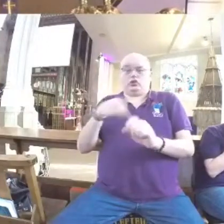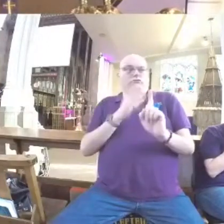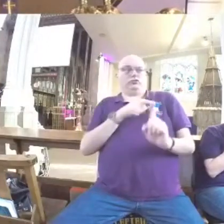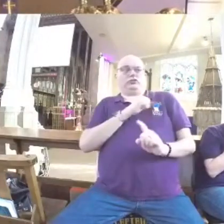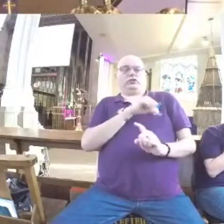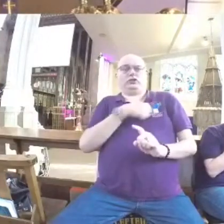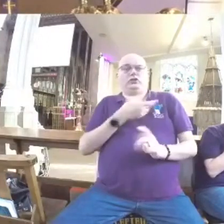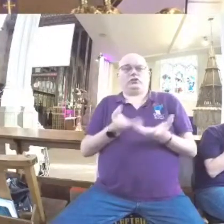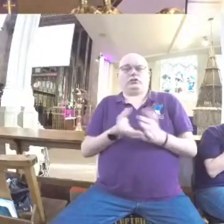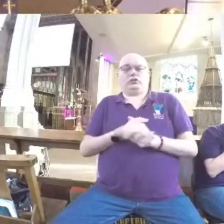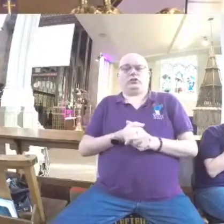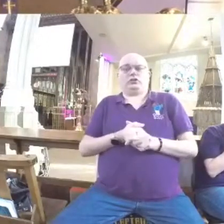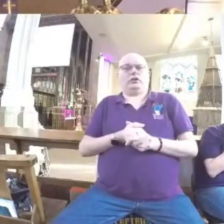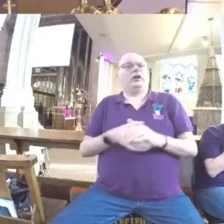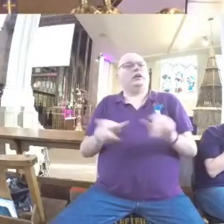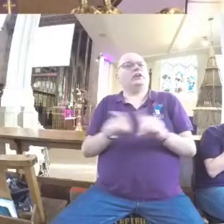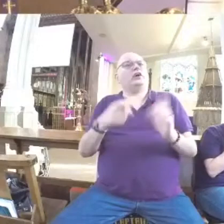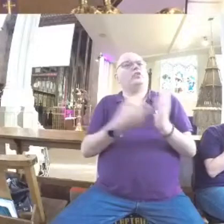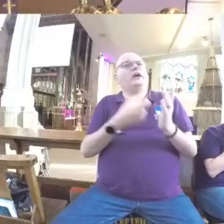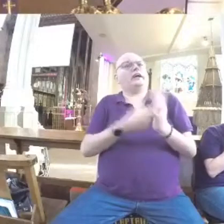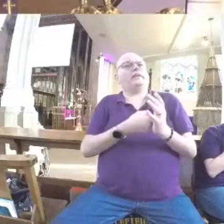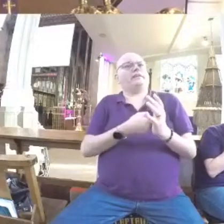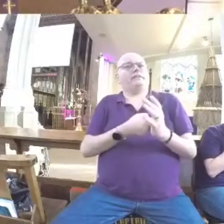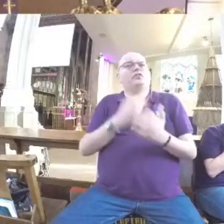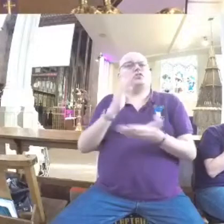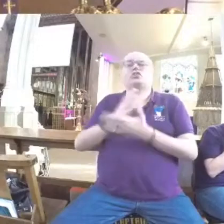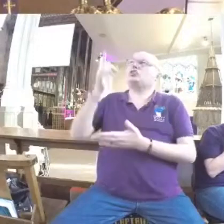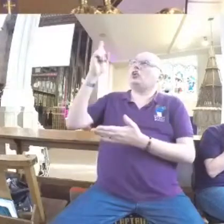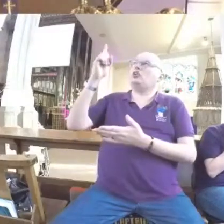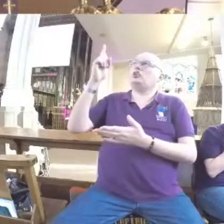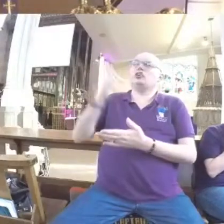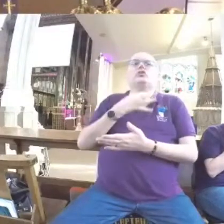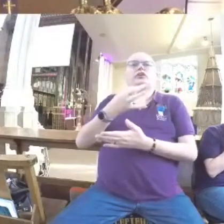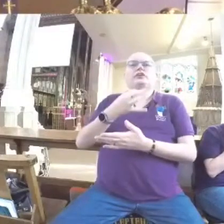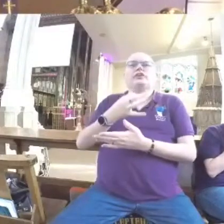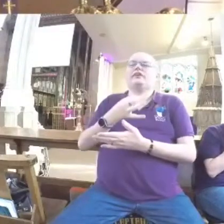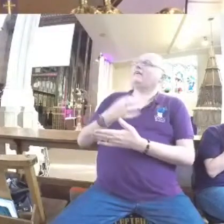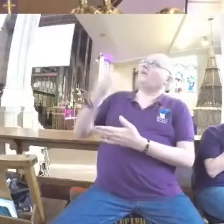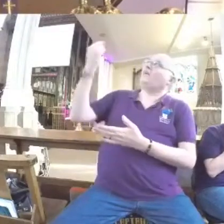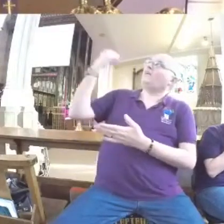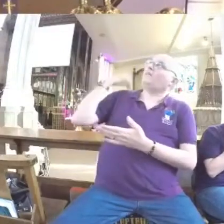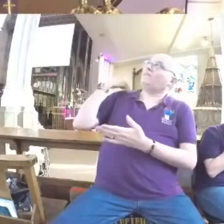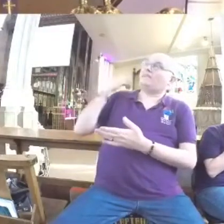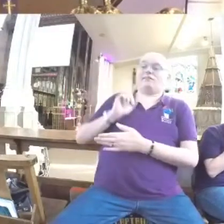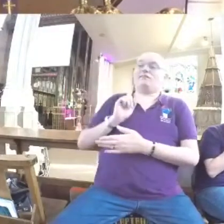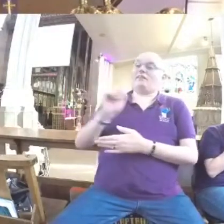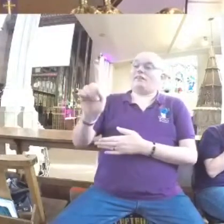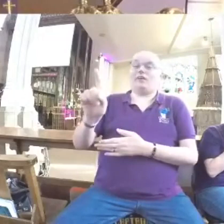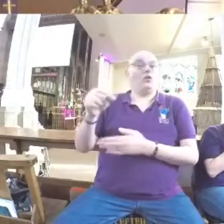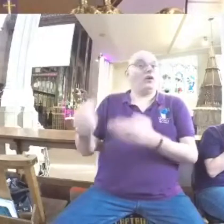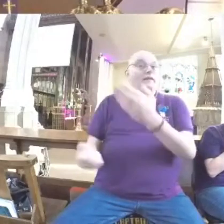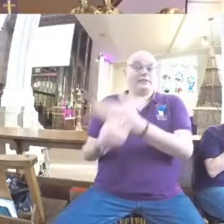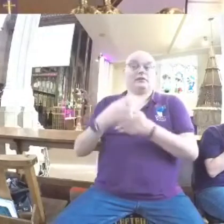Do like Rahab did. Put your faith in God and don't resist. Take his lead. You might well be surprised what happens.